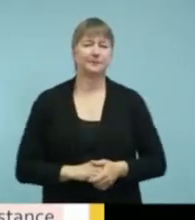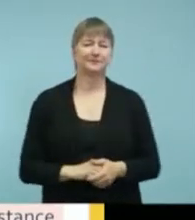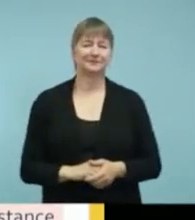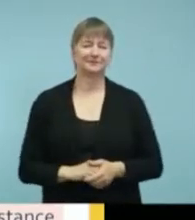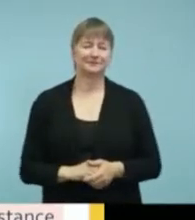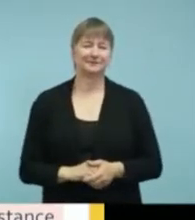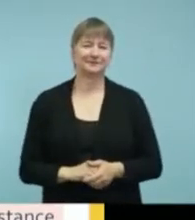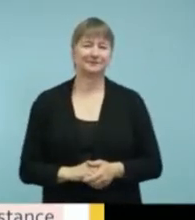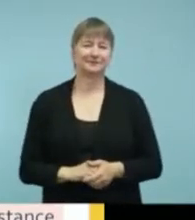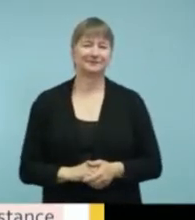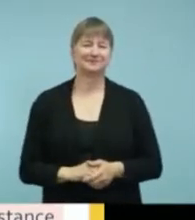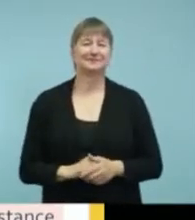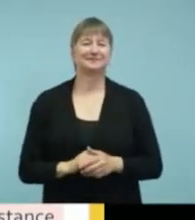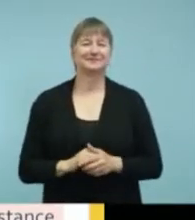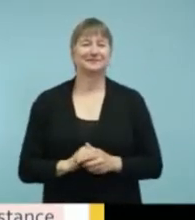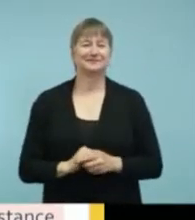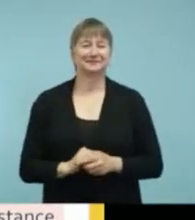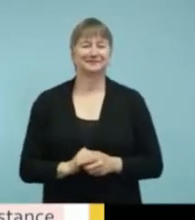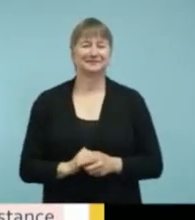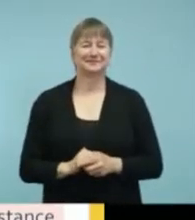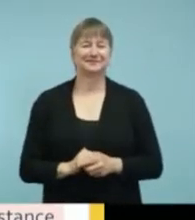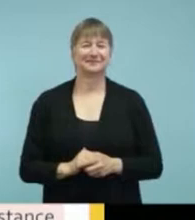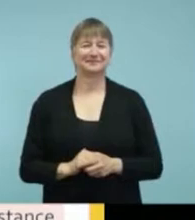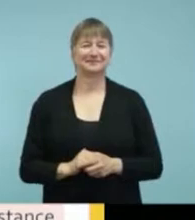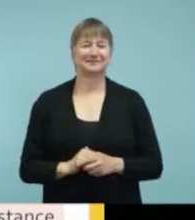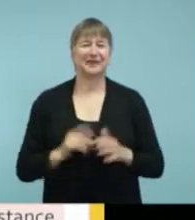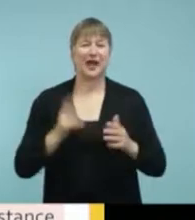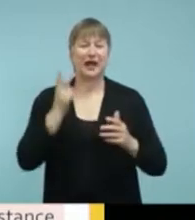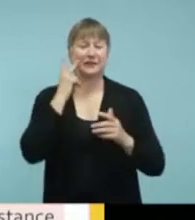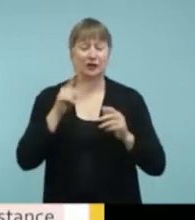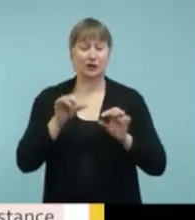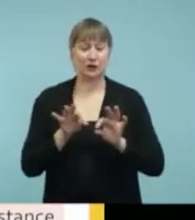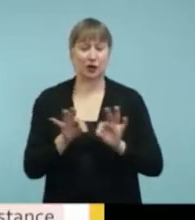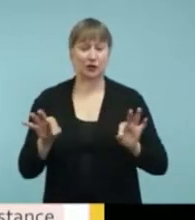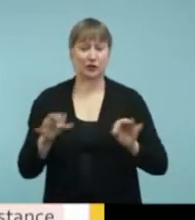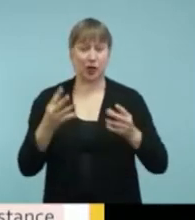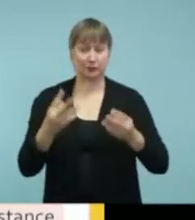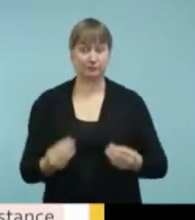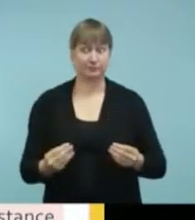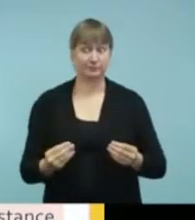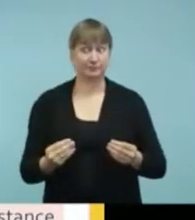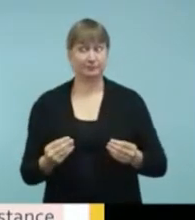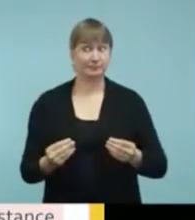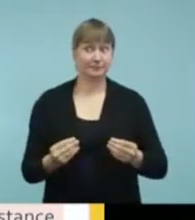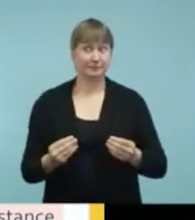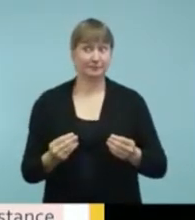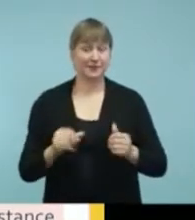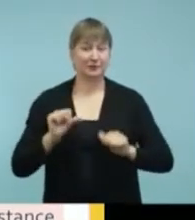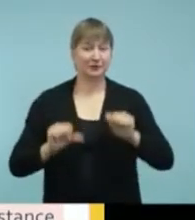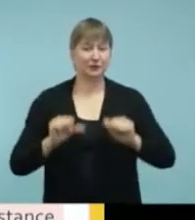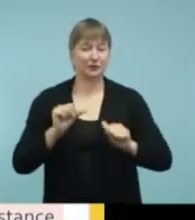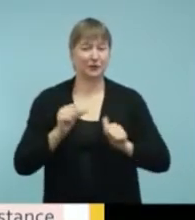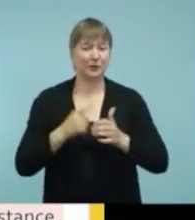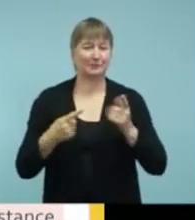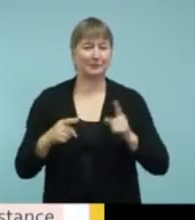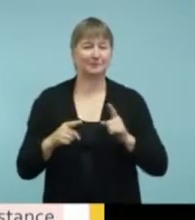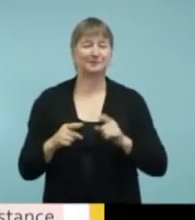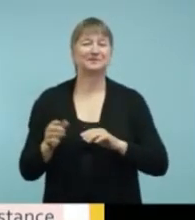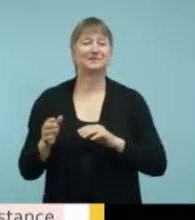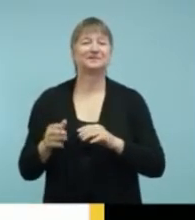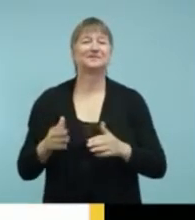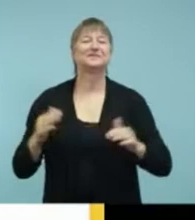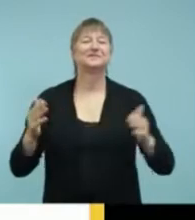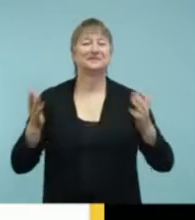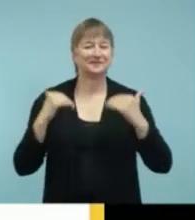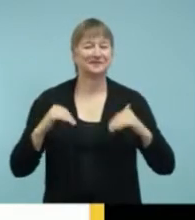okay, sorry, I saw the captioning go out and I wasn't sure what happened. Next slide. So,